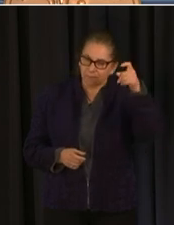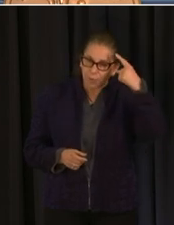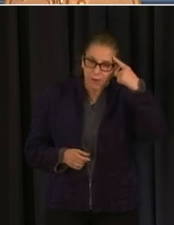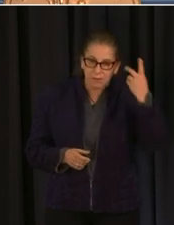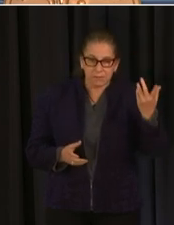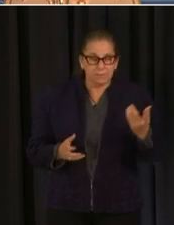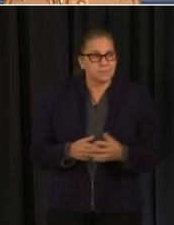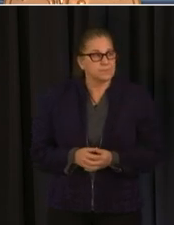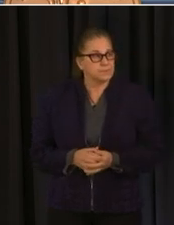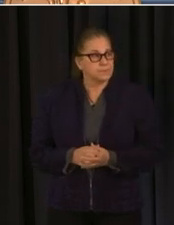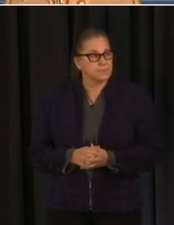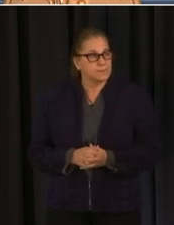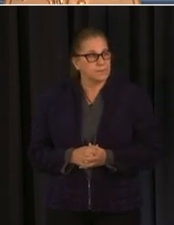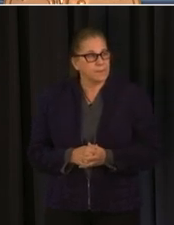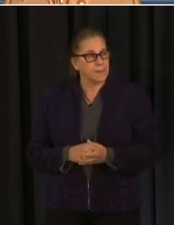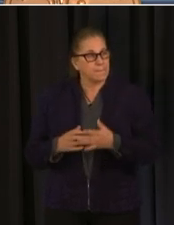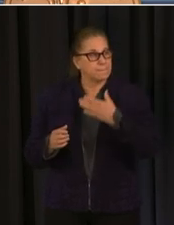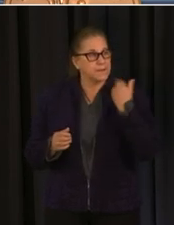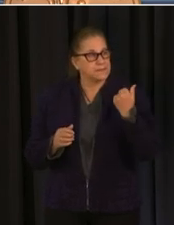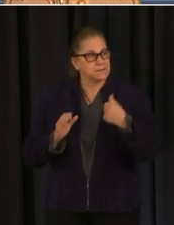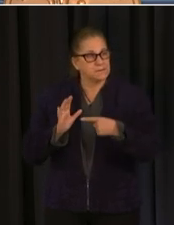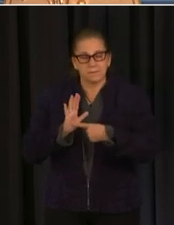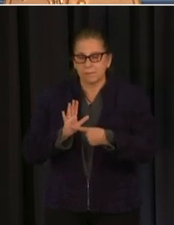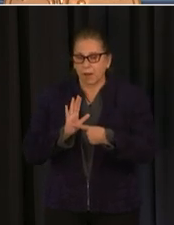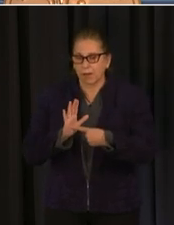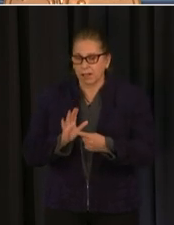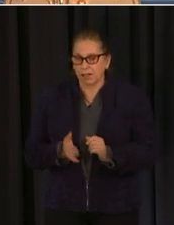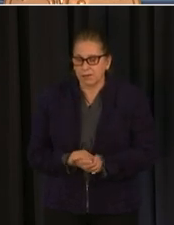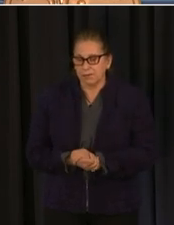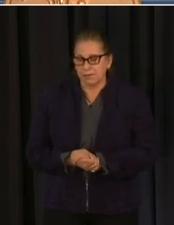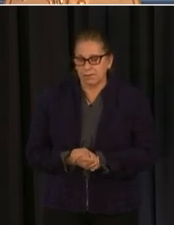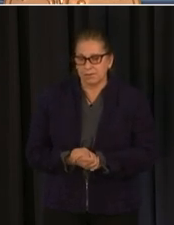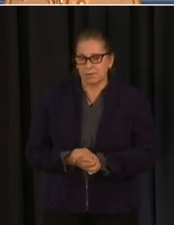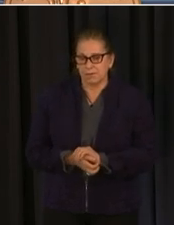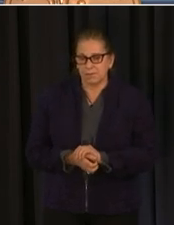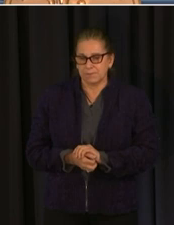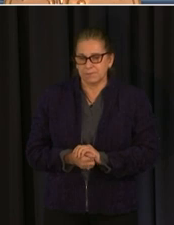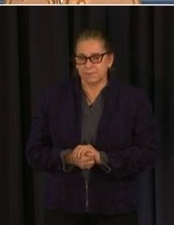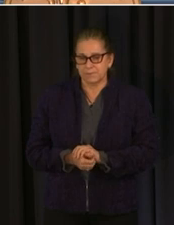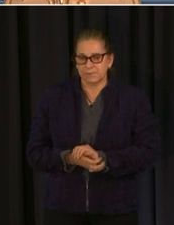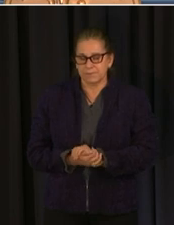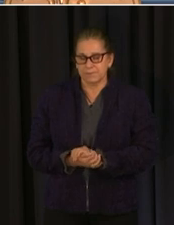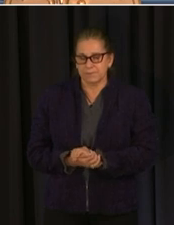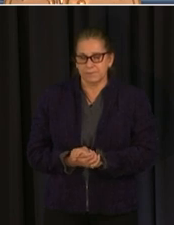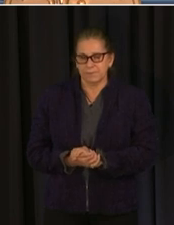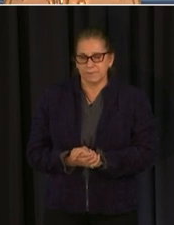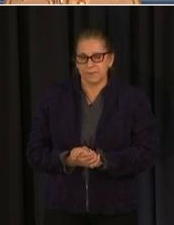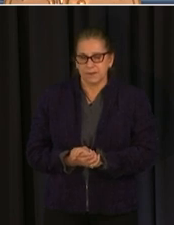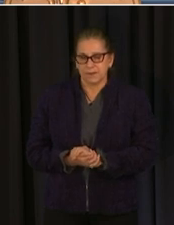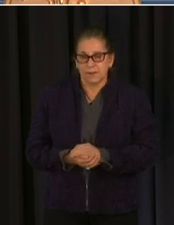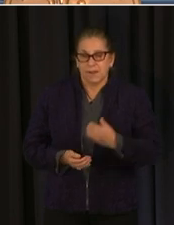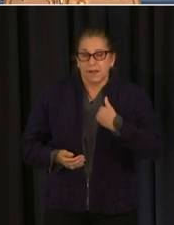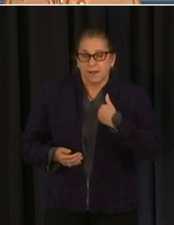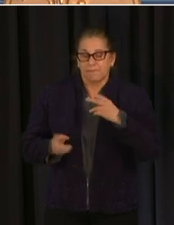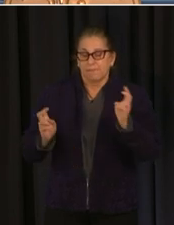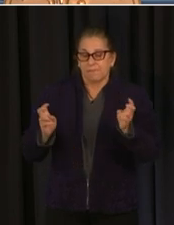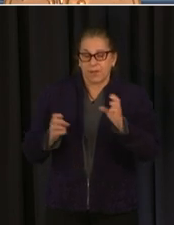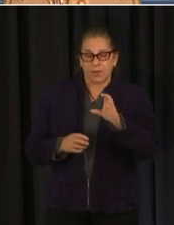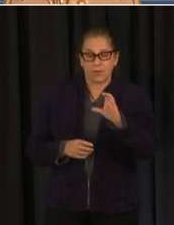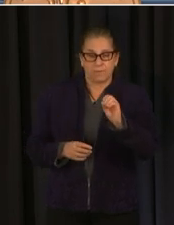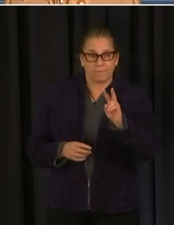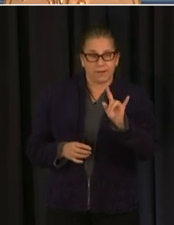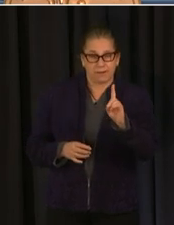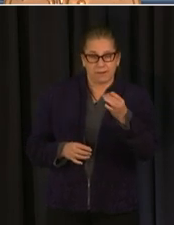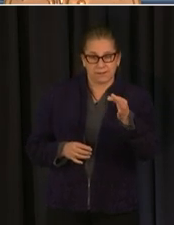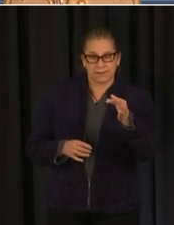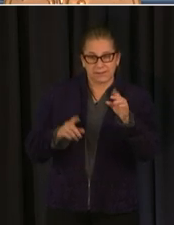possible so we've stood up over these months covet 19 tests at free walk-up sites that